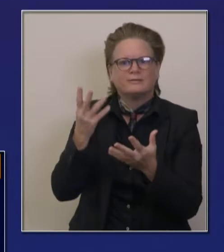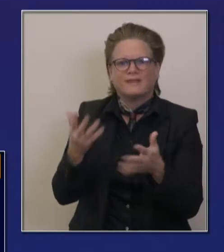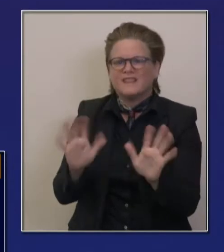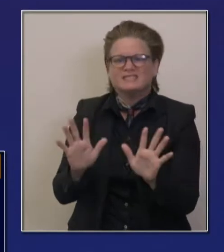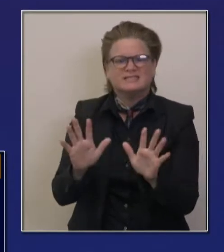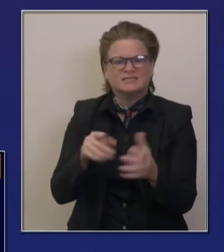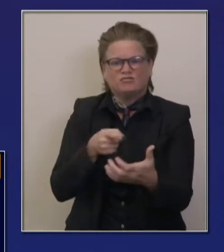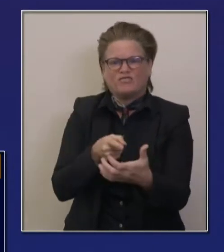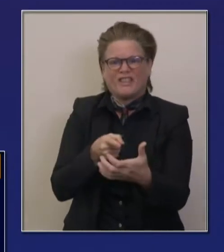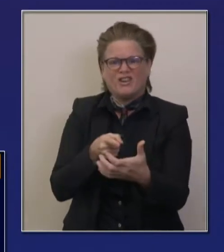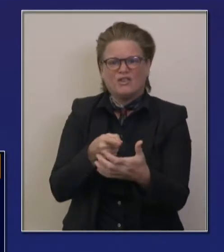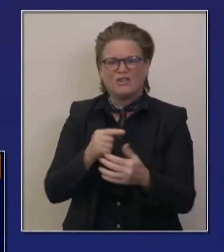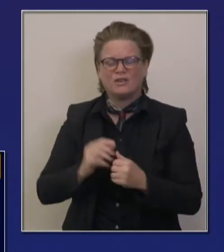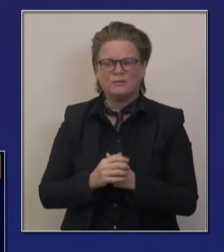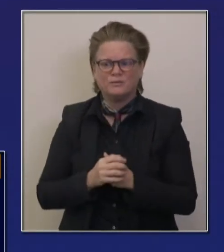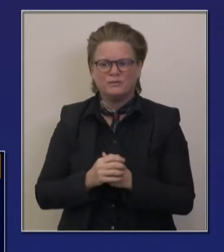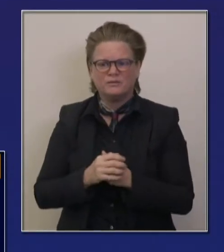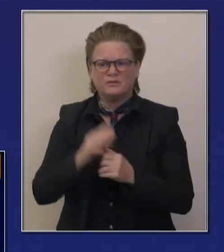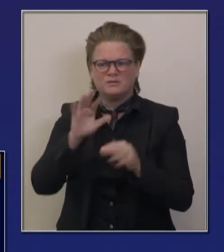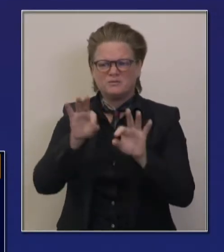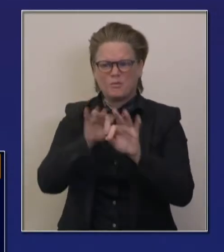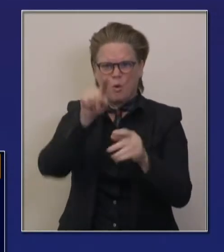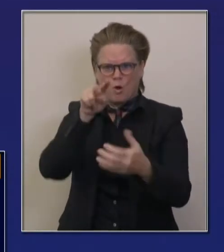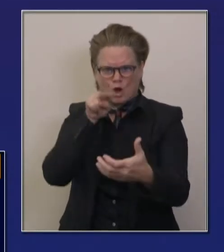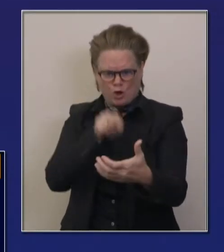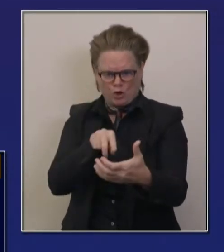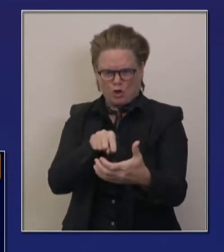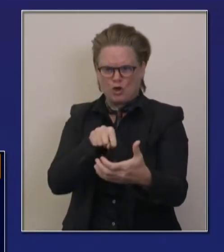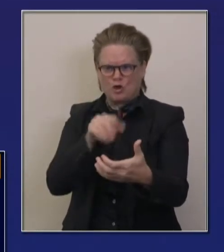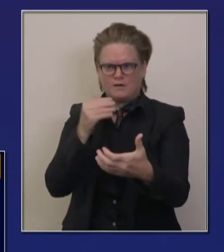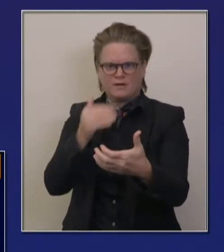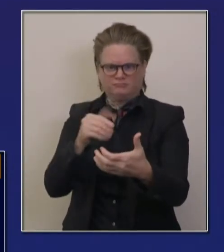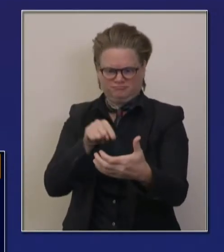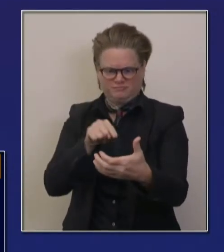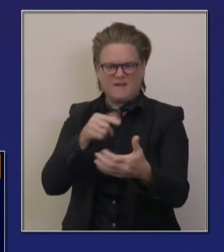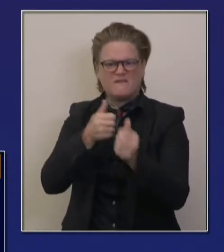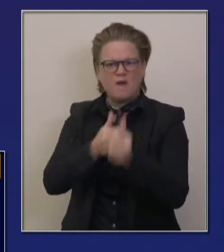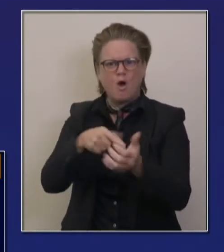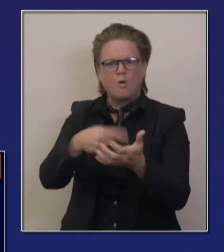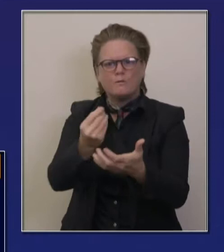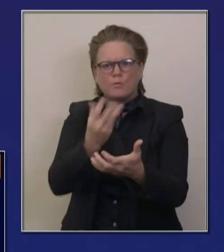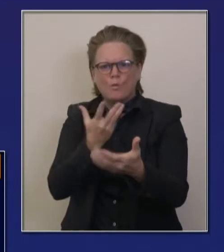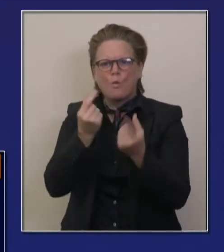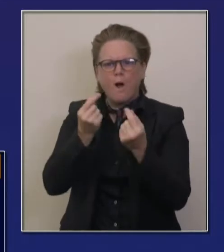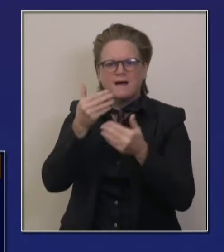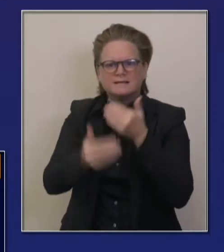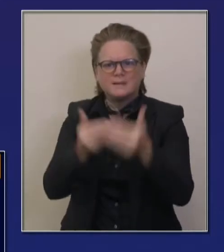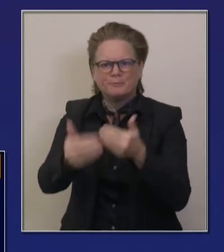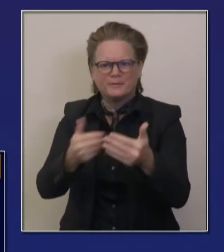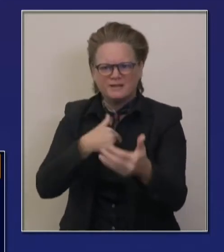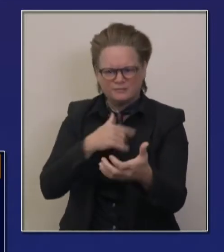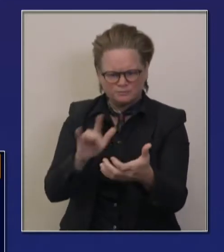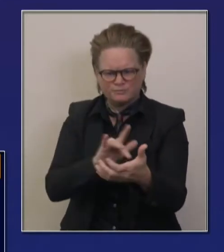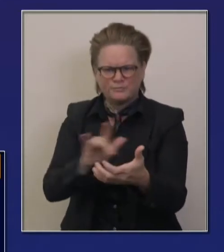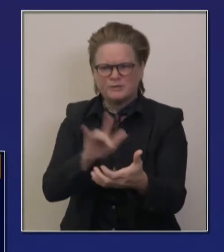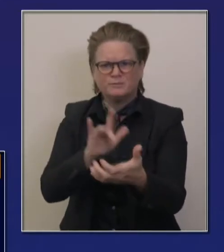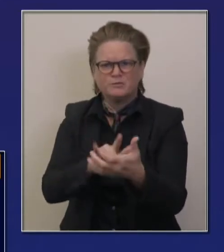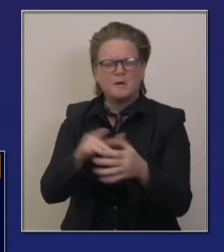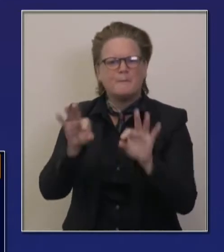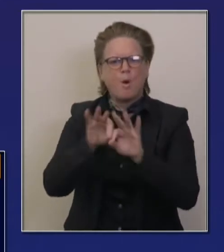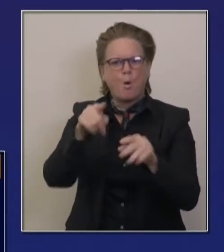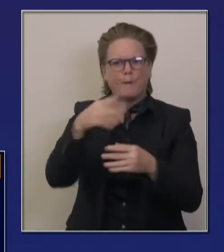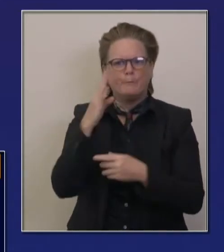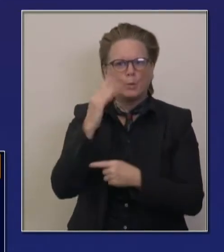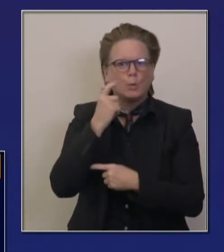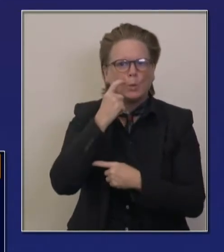and you follow the prompts. It allows fundamentally Bluetooth access, and you just have to always, it's the case with